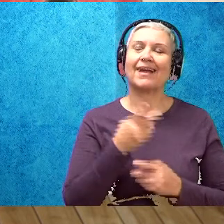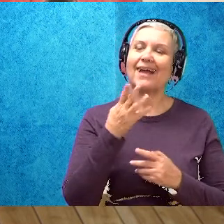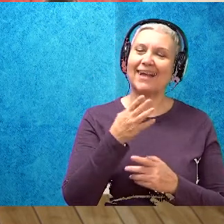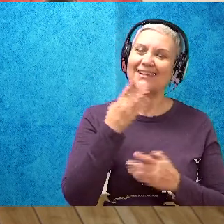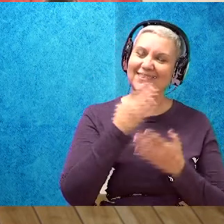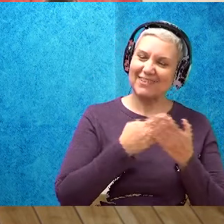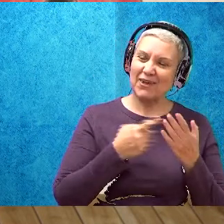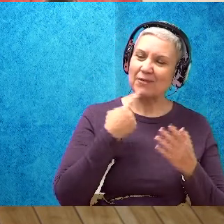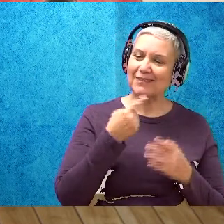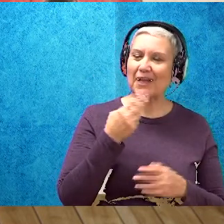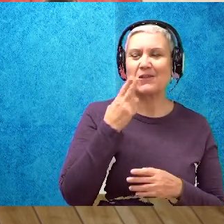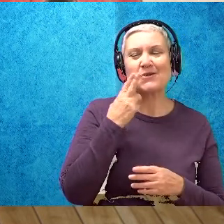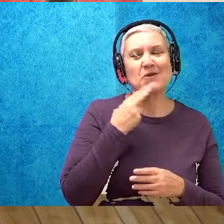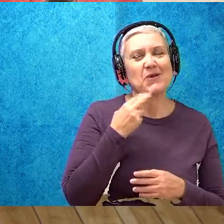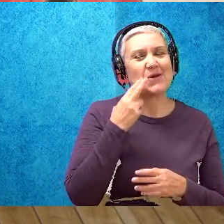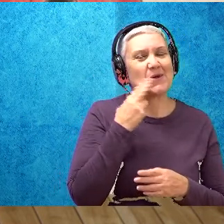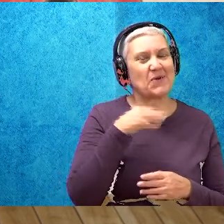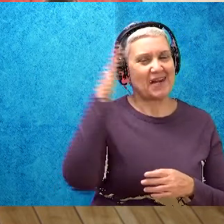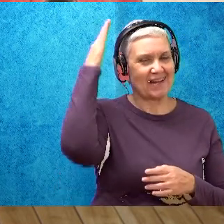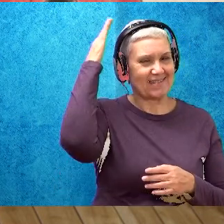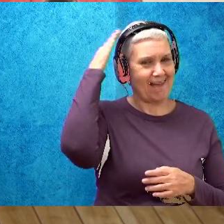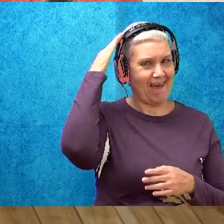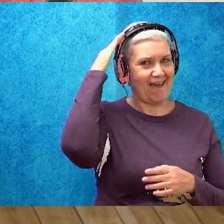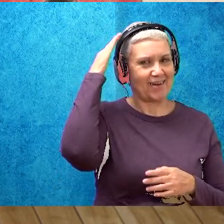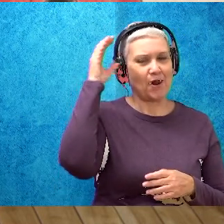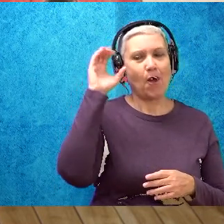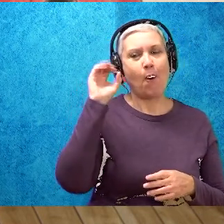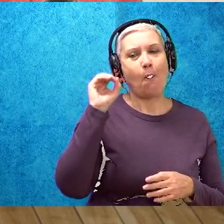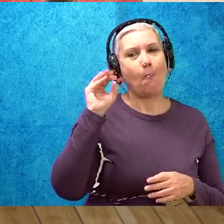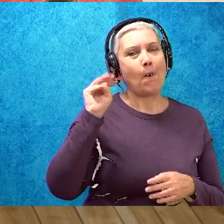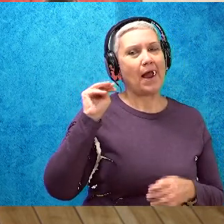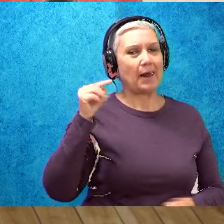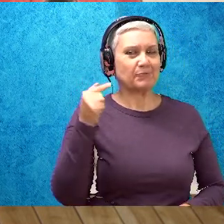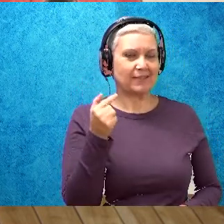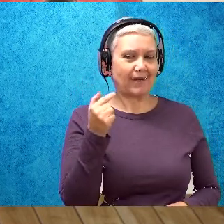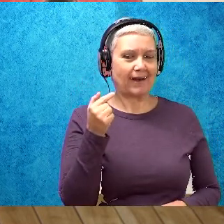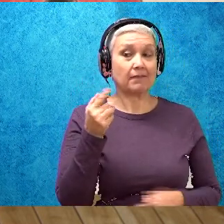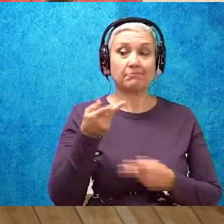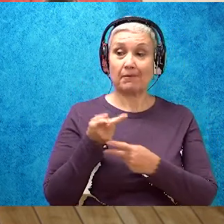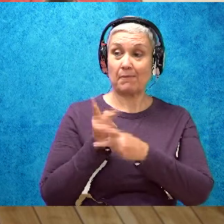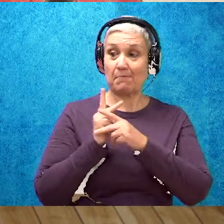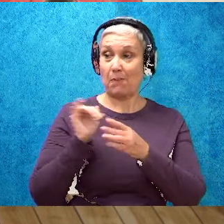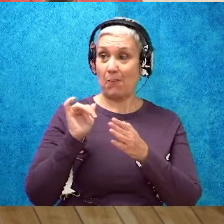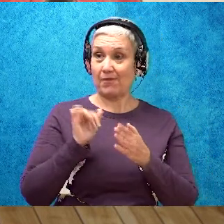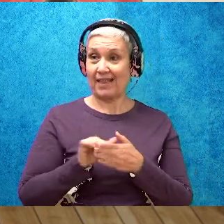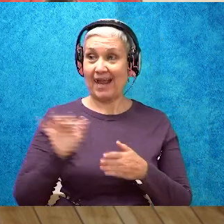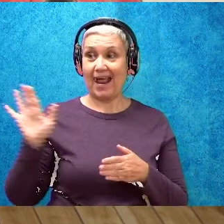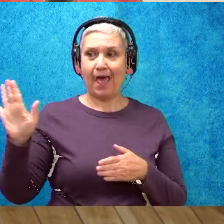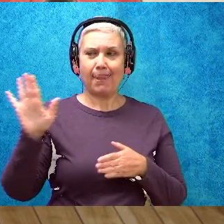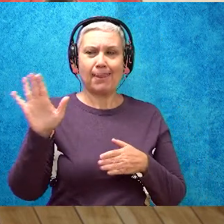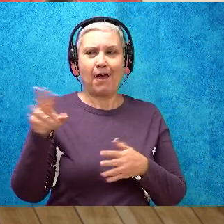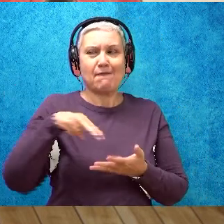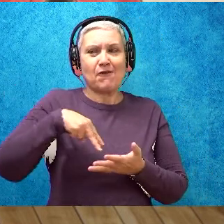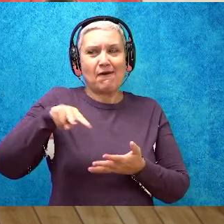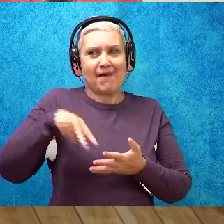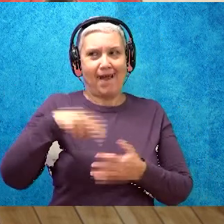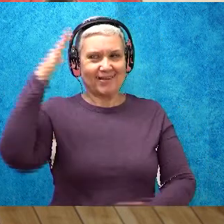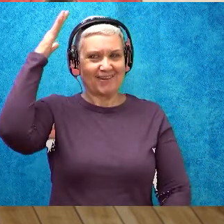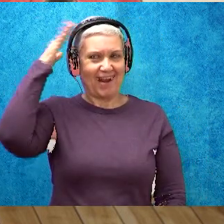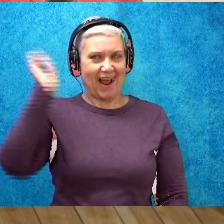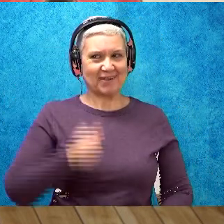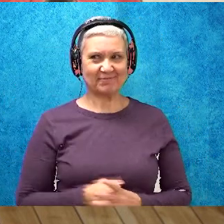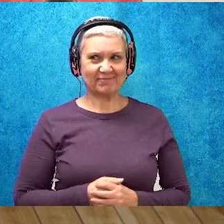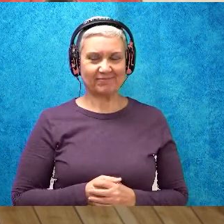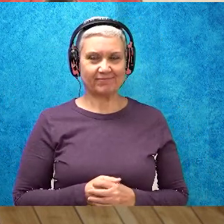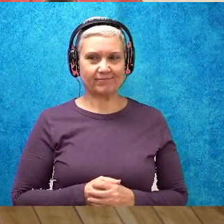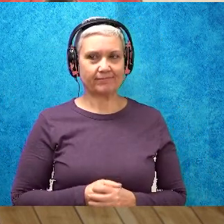OMG, can I borrow that? It's the best. I love your dancing hat. I'm